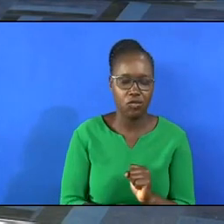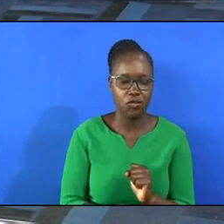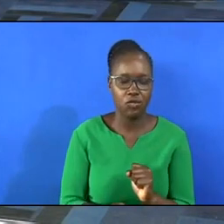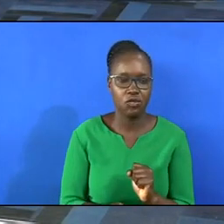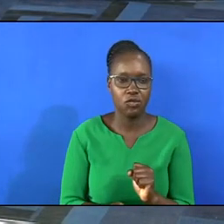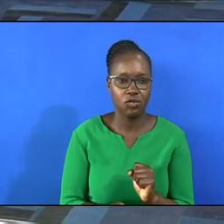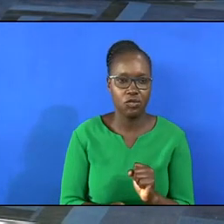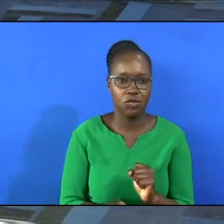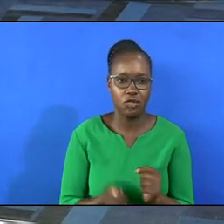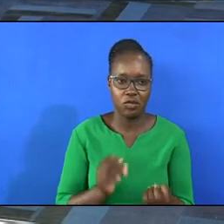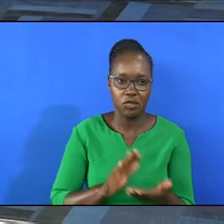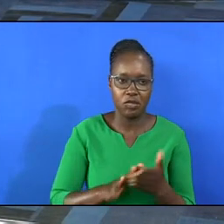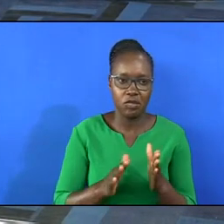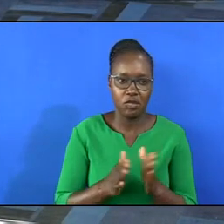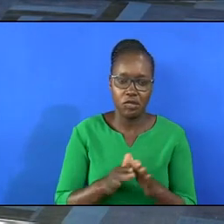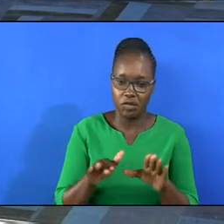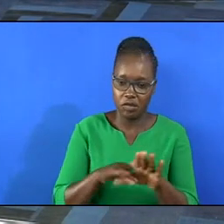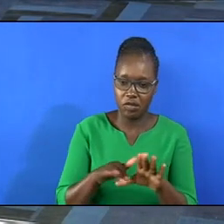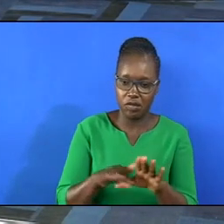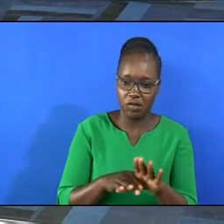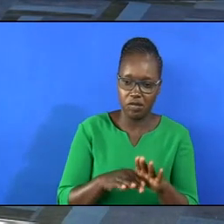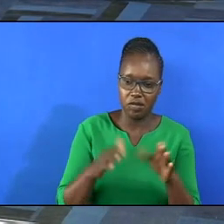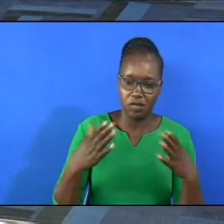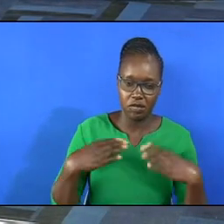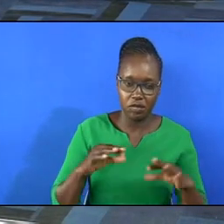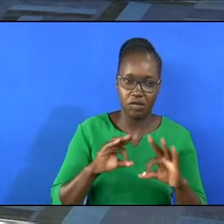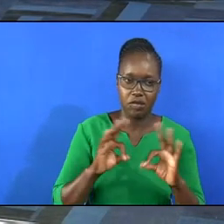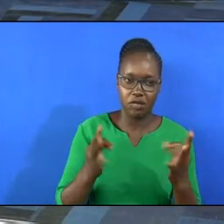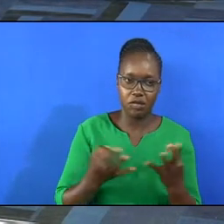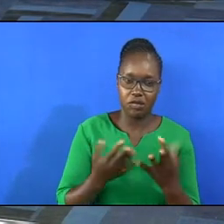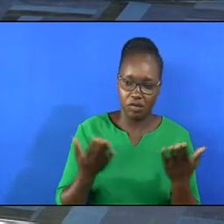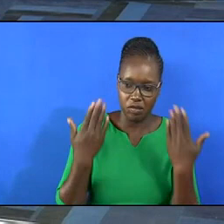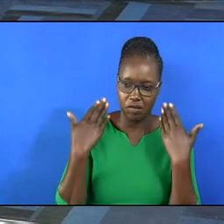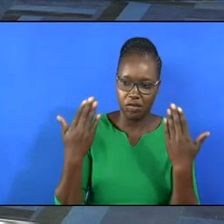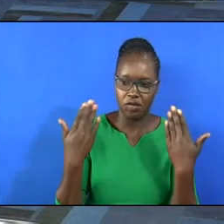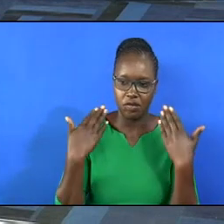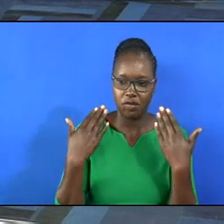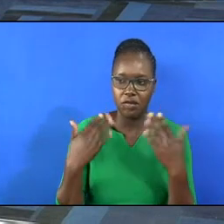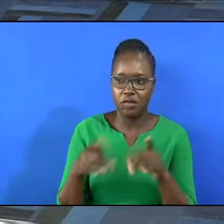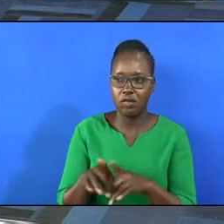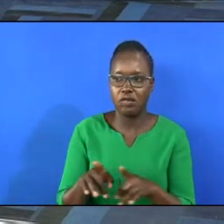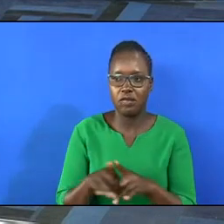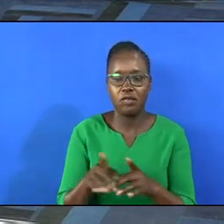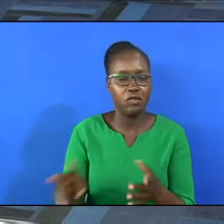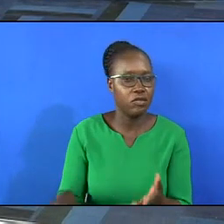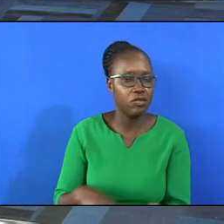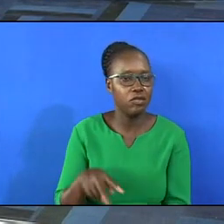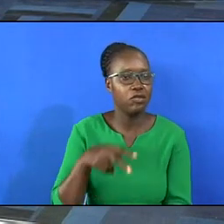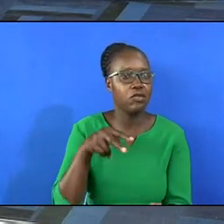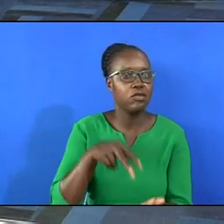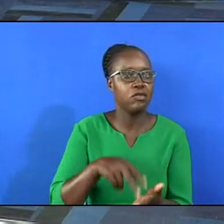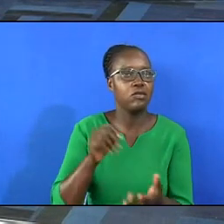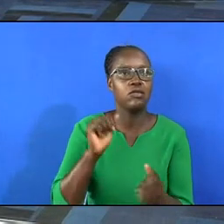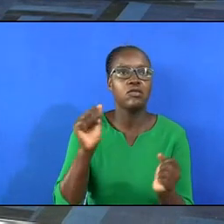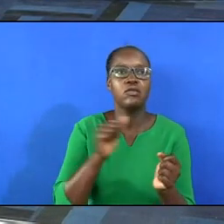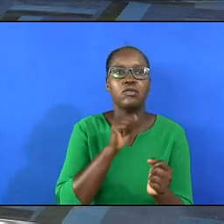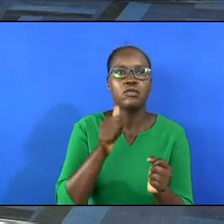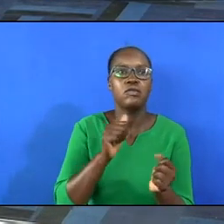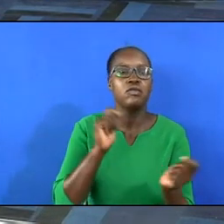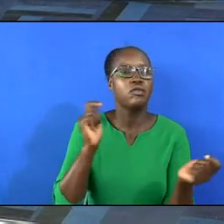He became a member of the human family forever. Even resurrection could not erase it.